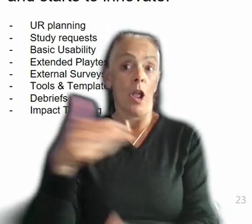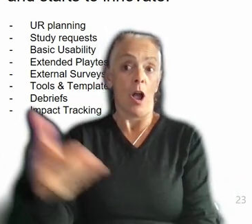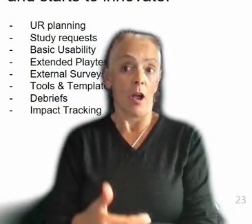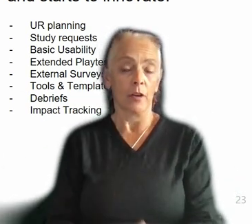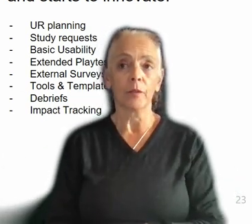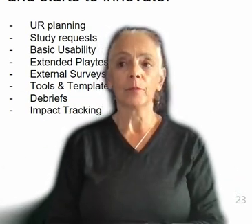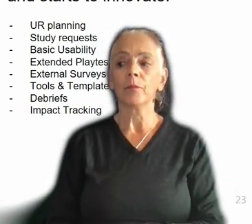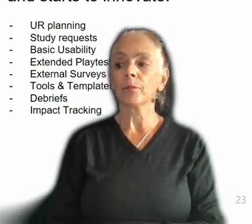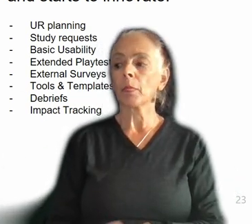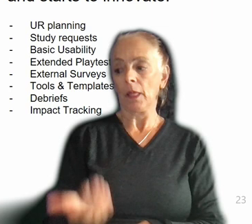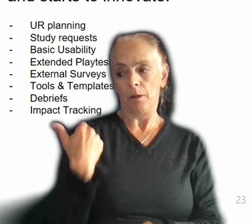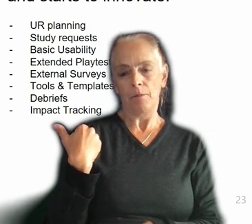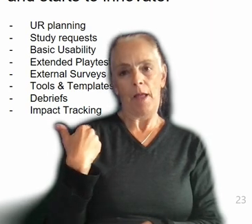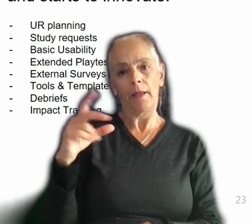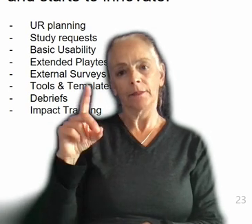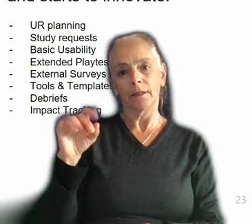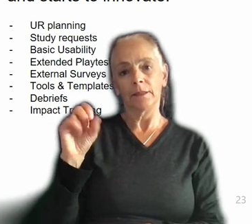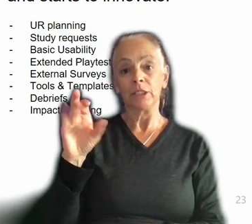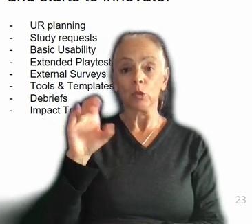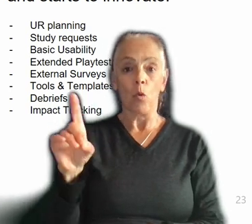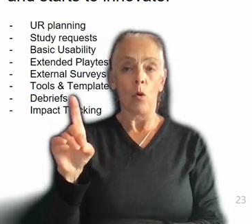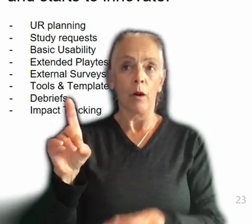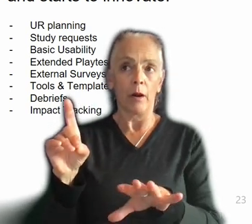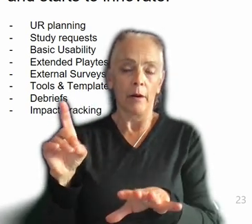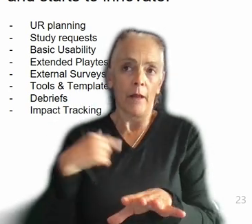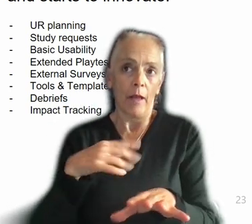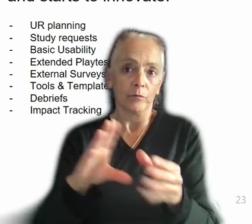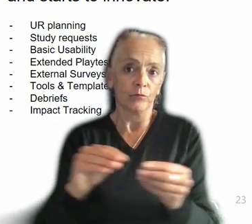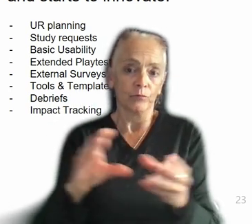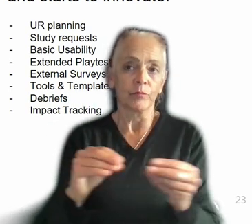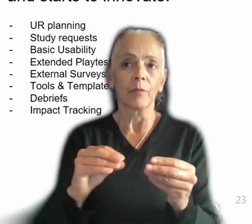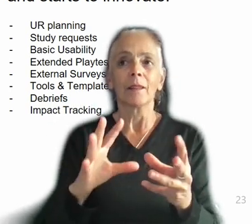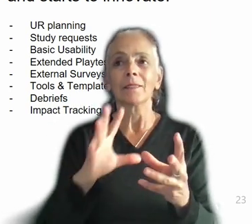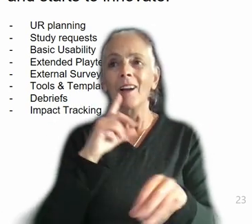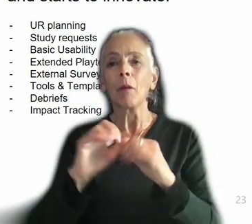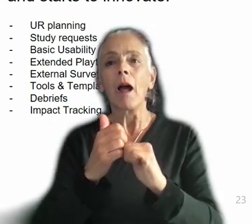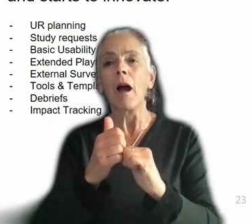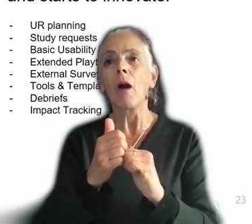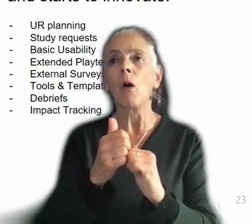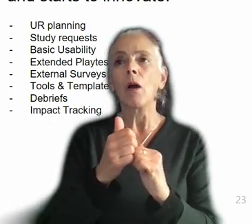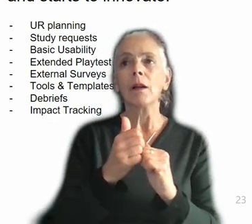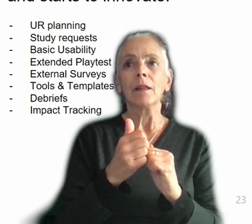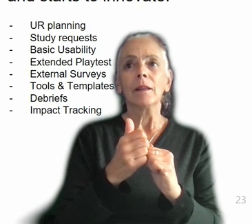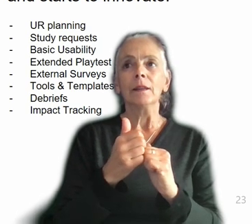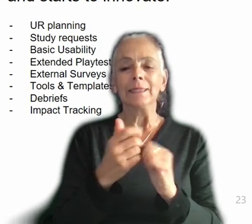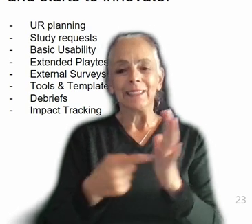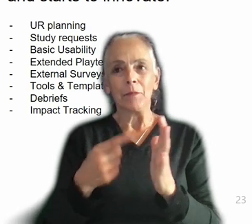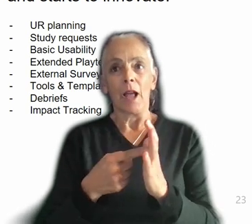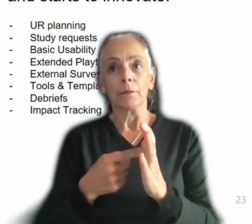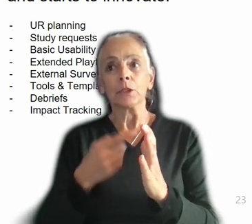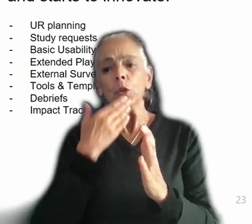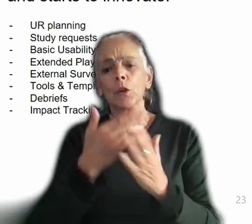in the Discord at times, and this is sort of puzzled people when I've talked about it, about how sometimes it's better for people to know less about games user research